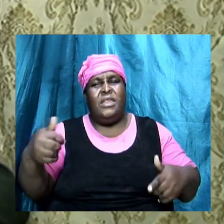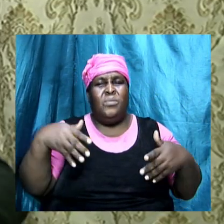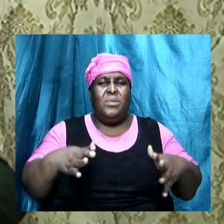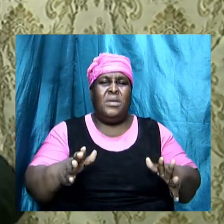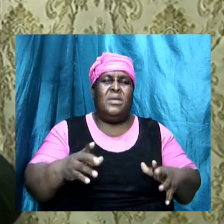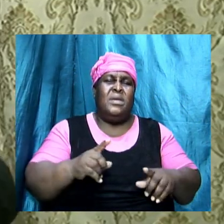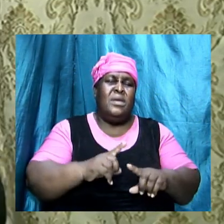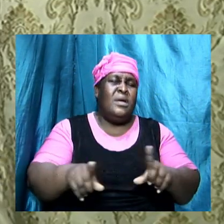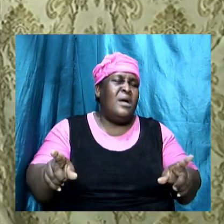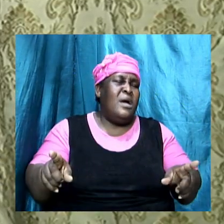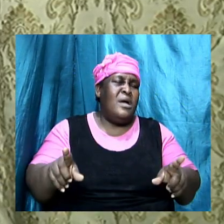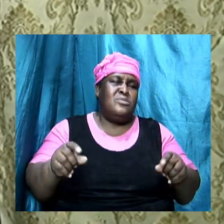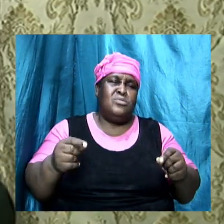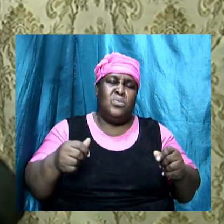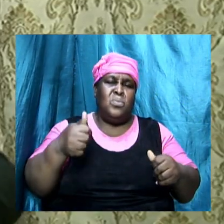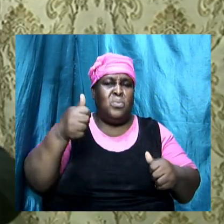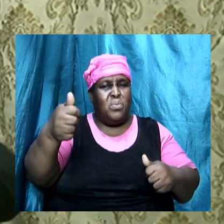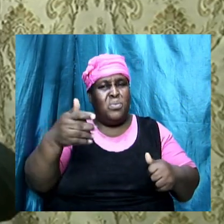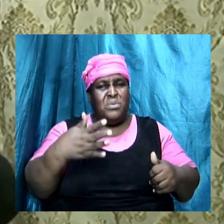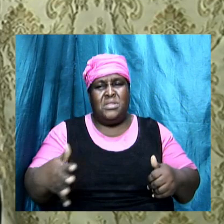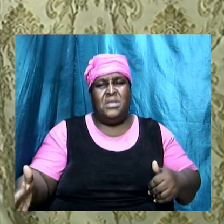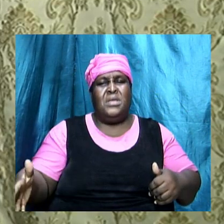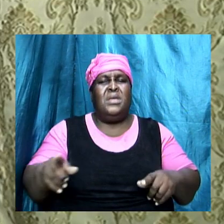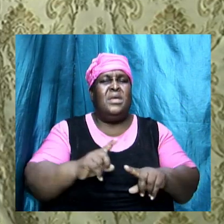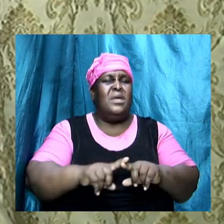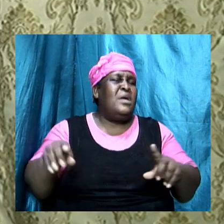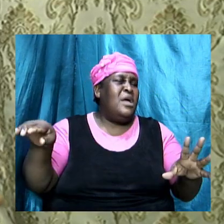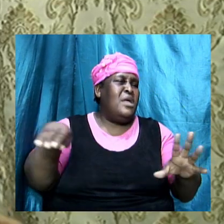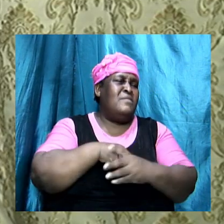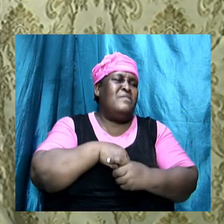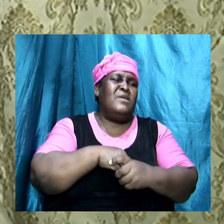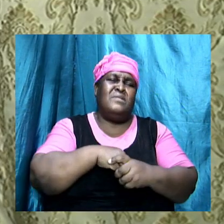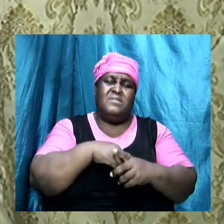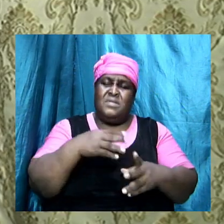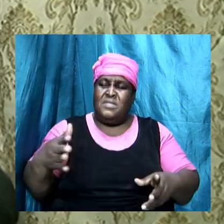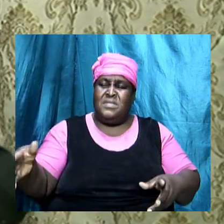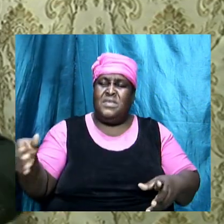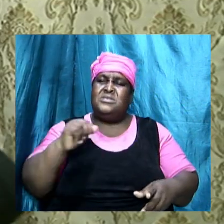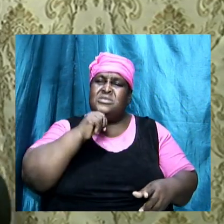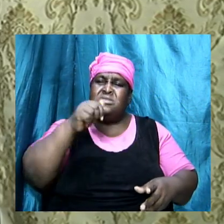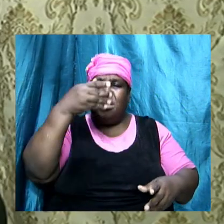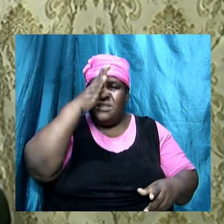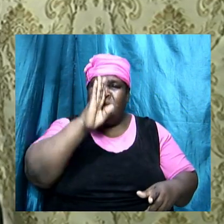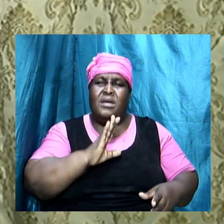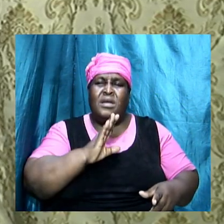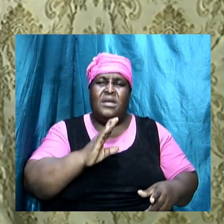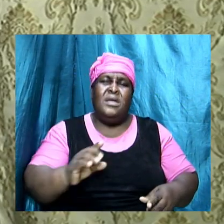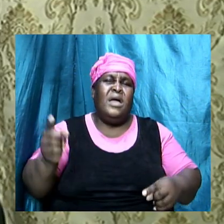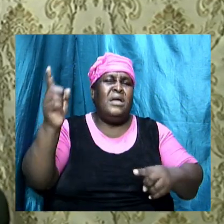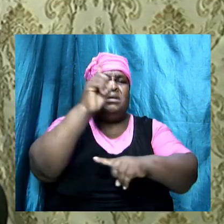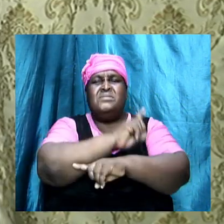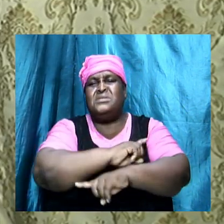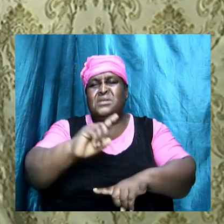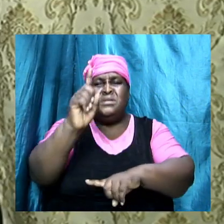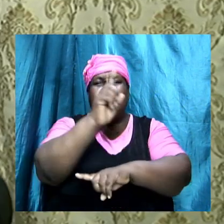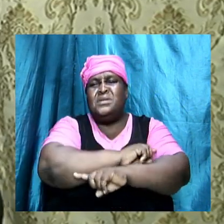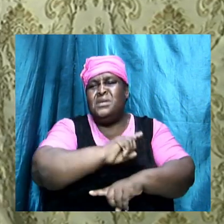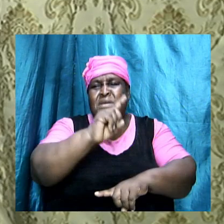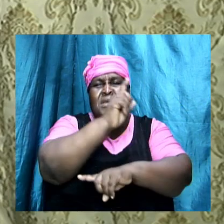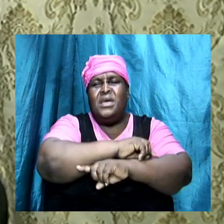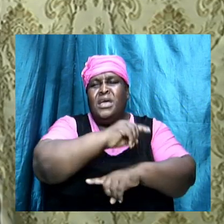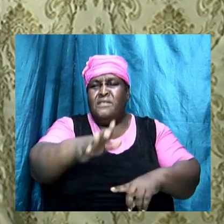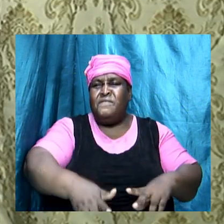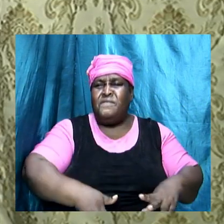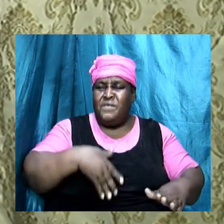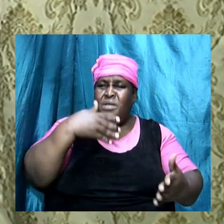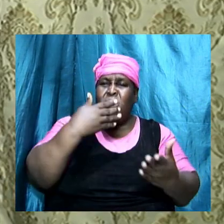we cannot be involved in things that are un godly and we do it day in day out and we feel that we are